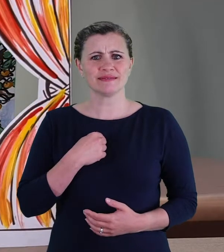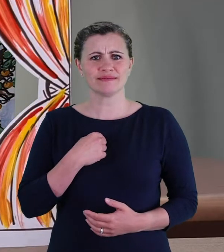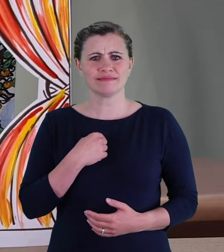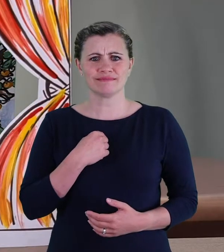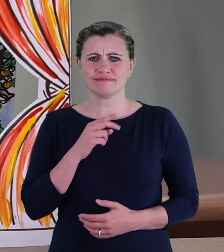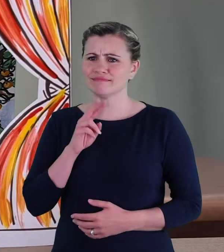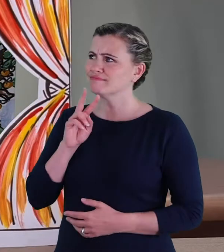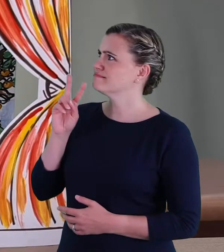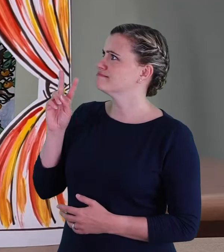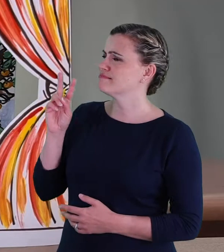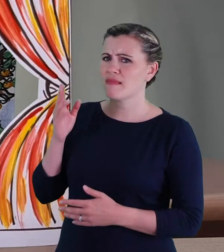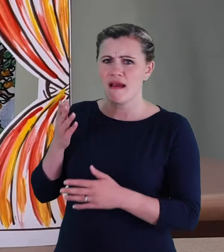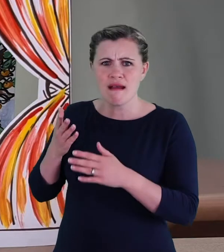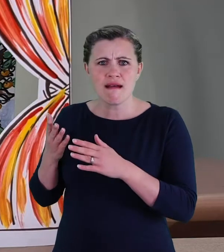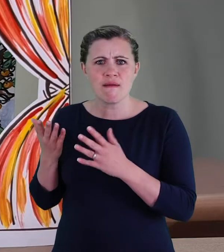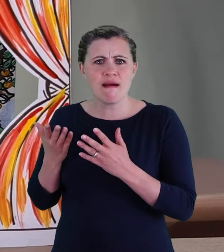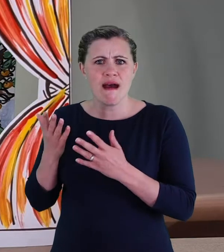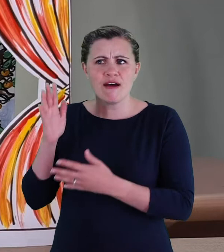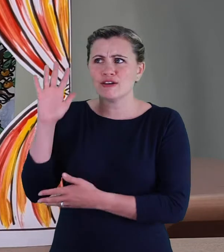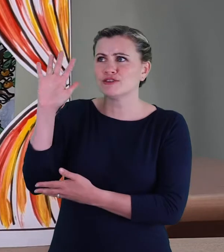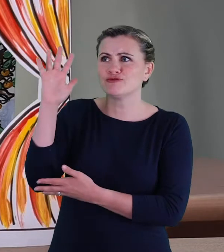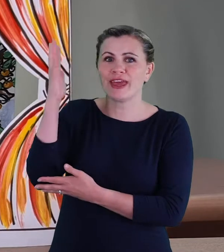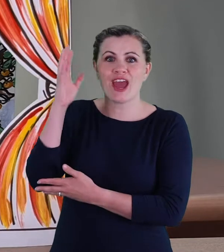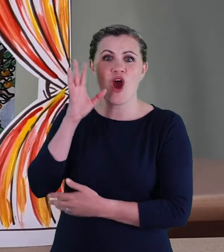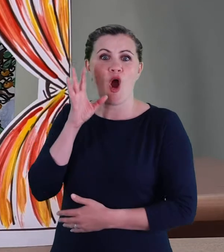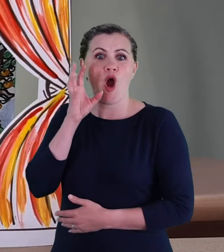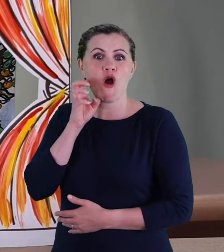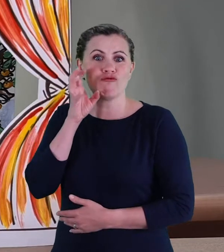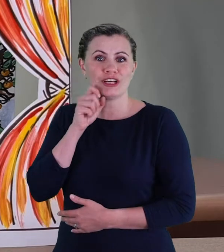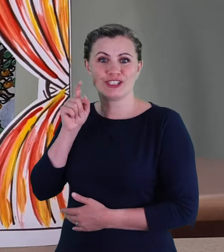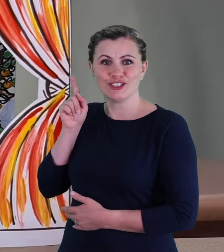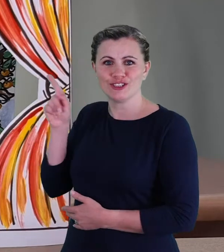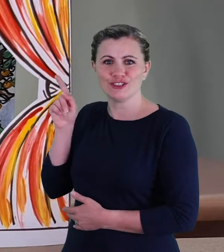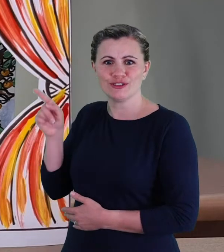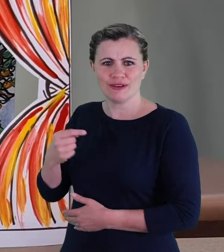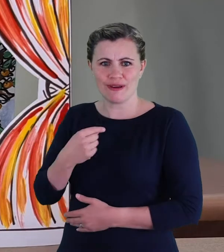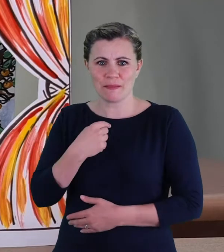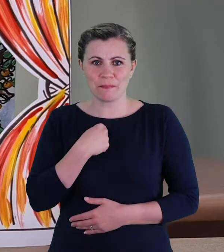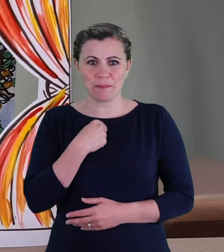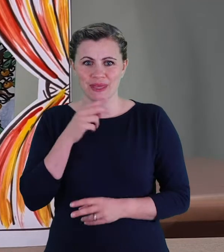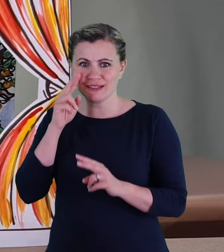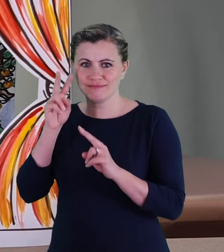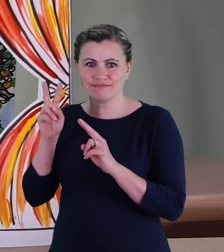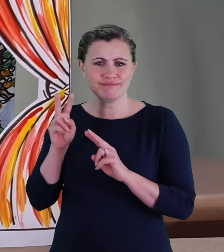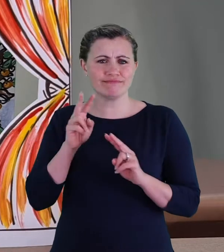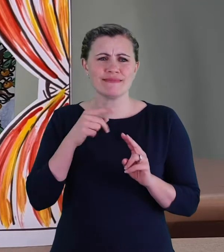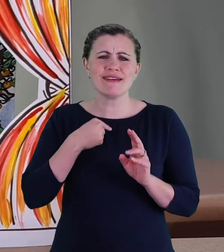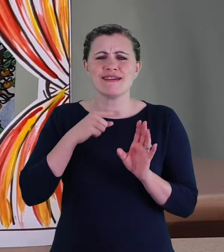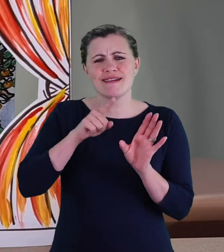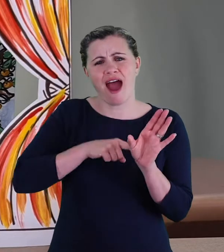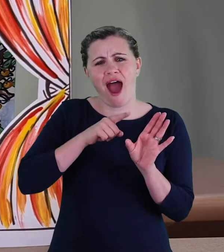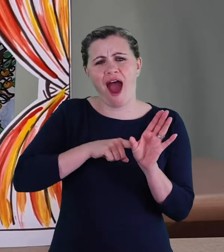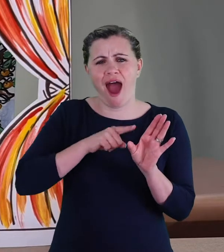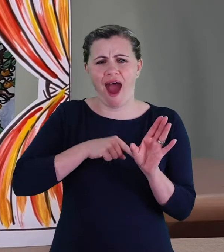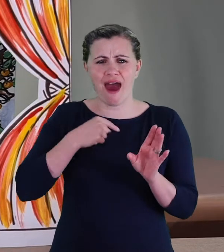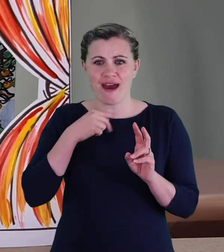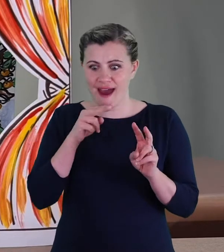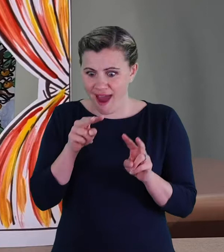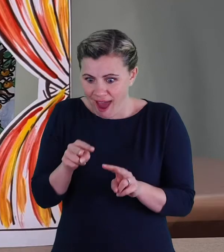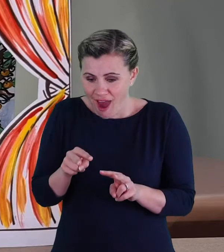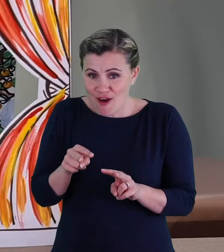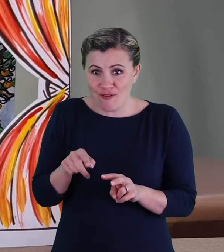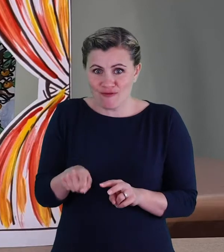I touched my first rose under this orange tree. I was young and